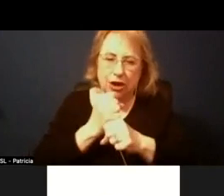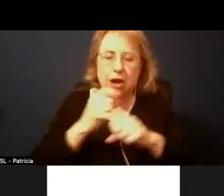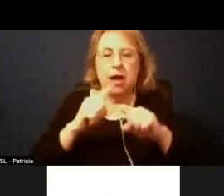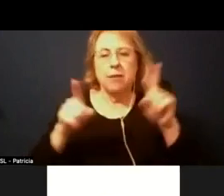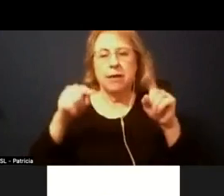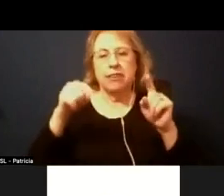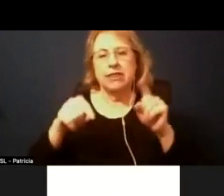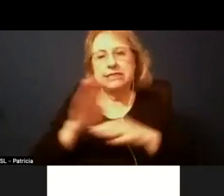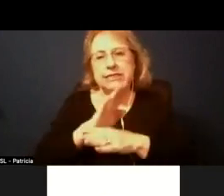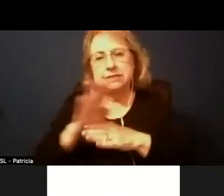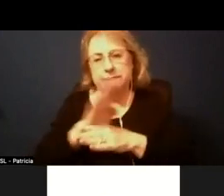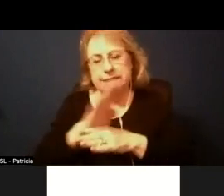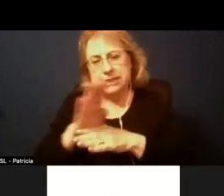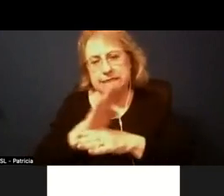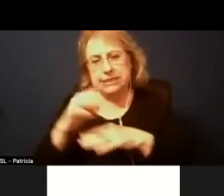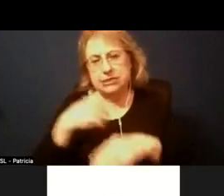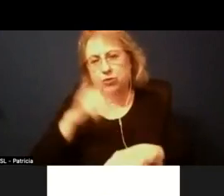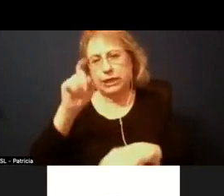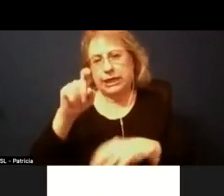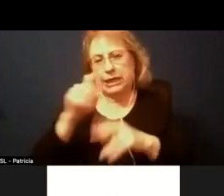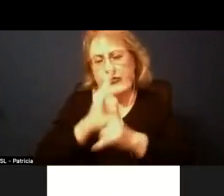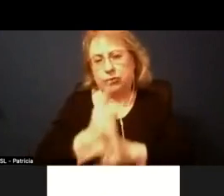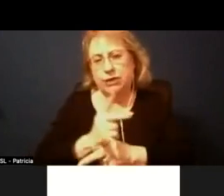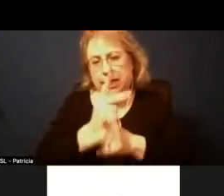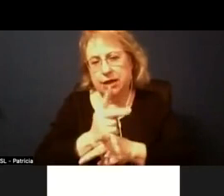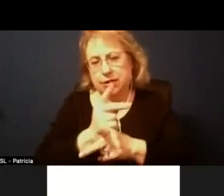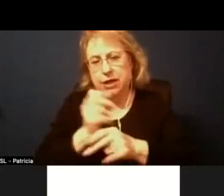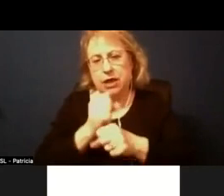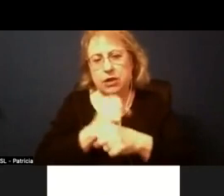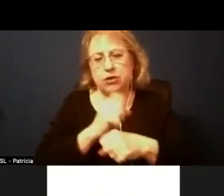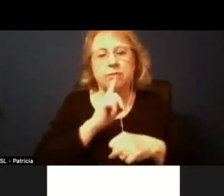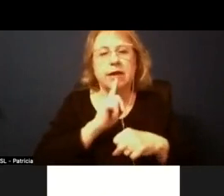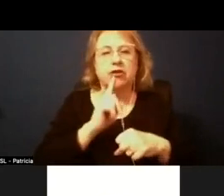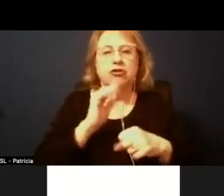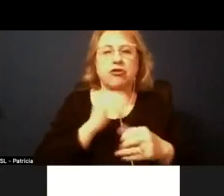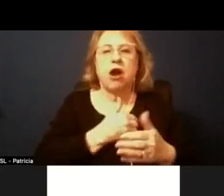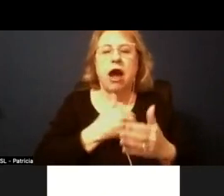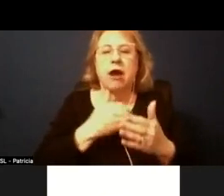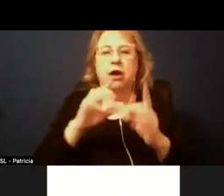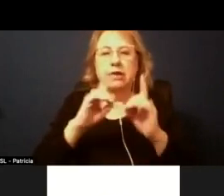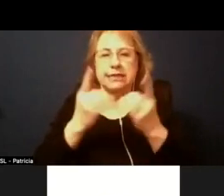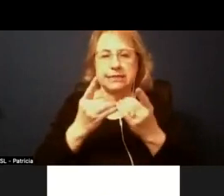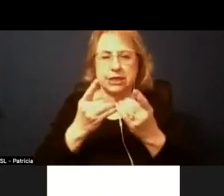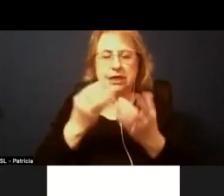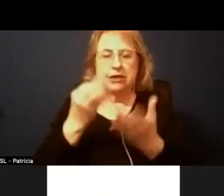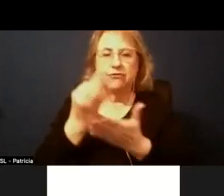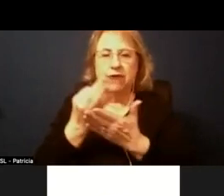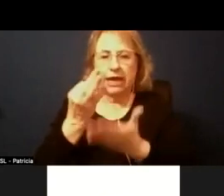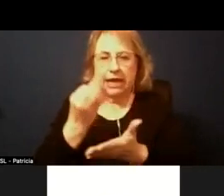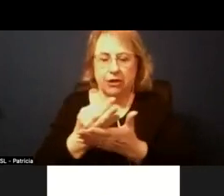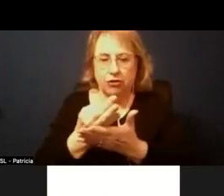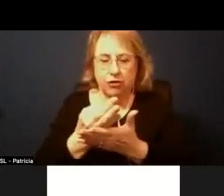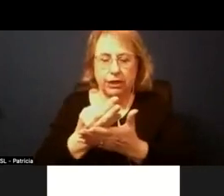that we need to take care of to ensure that the district is going to be fiscally solvent um this evening um